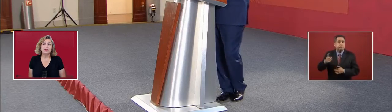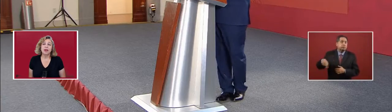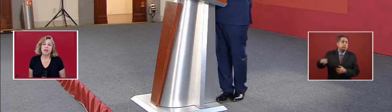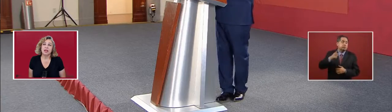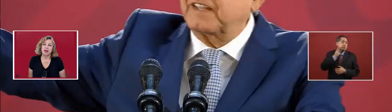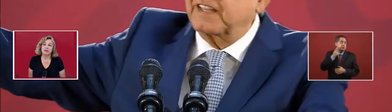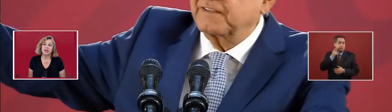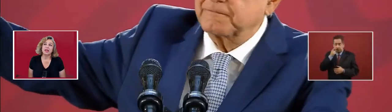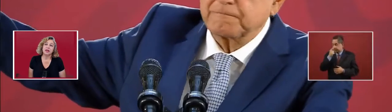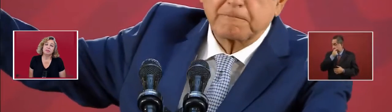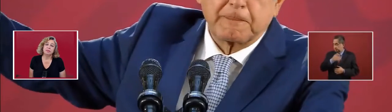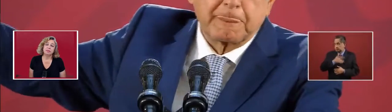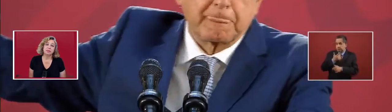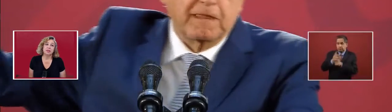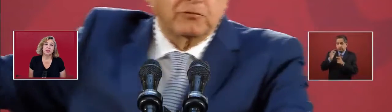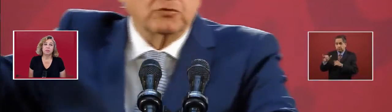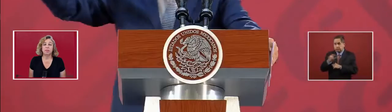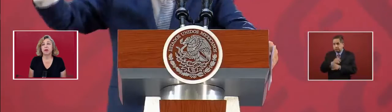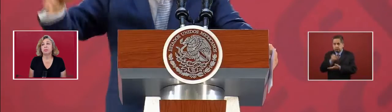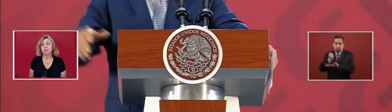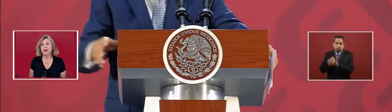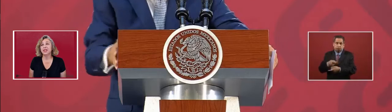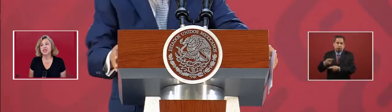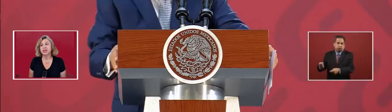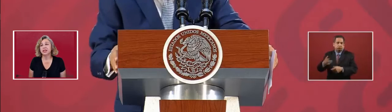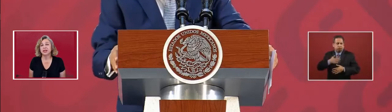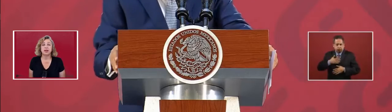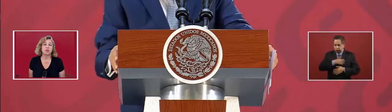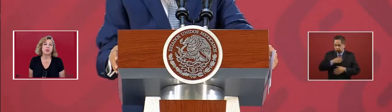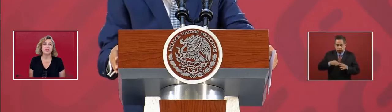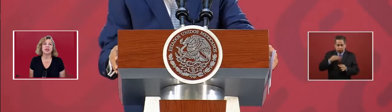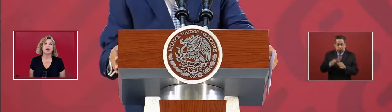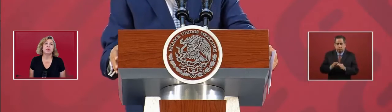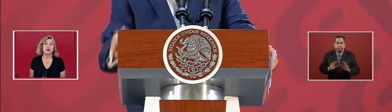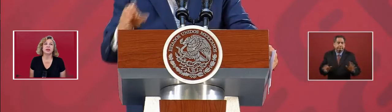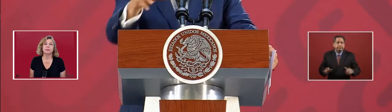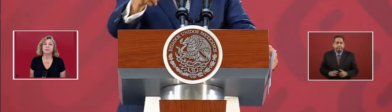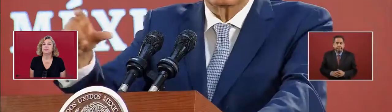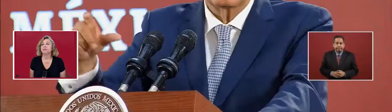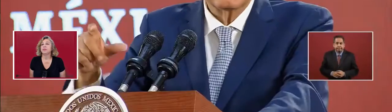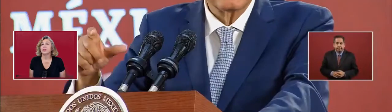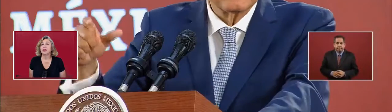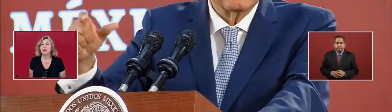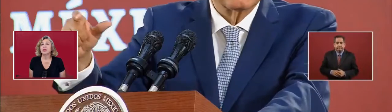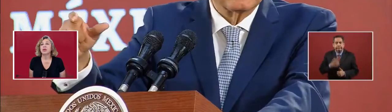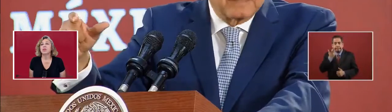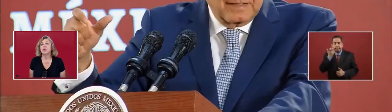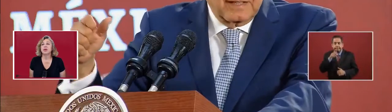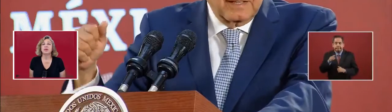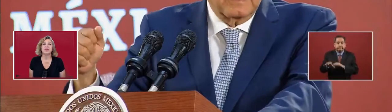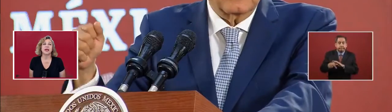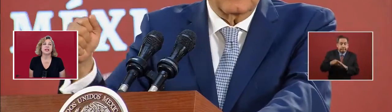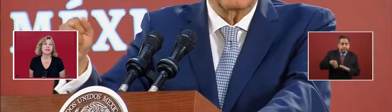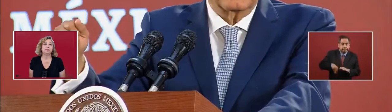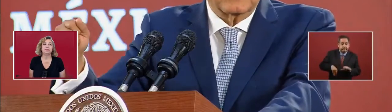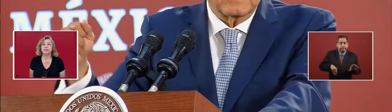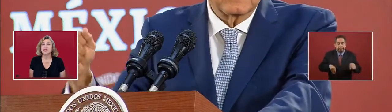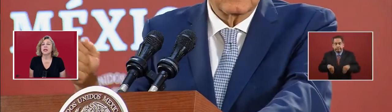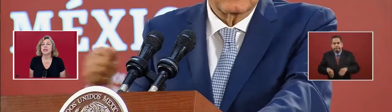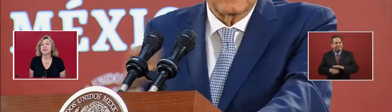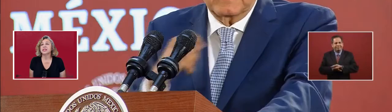Now we have the law of income, the budget, and we've done our part. No more of that.